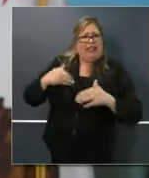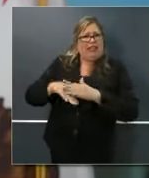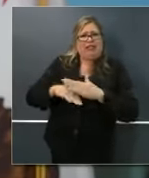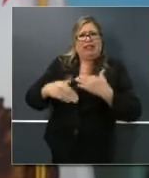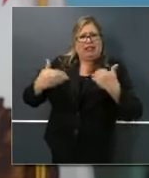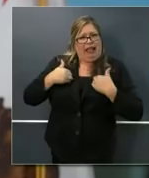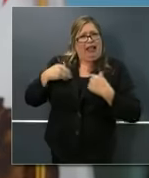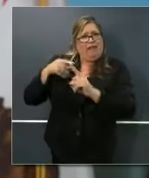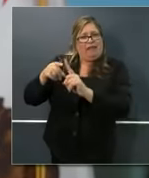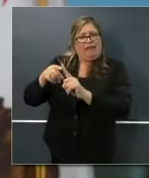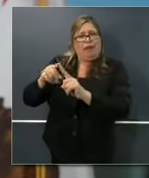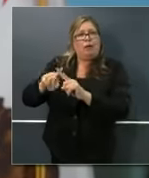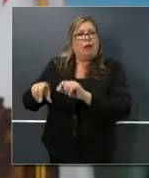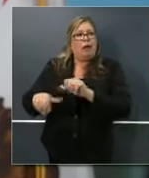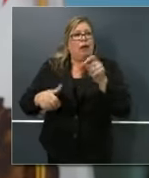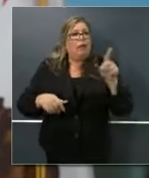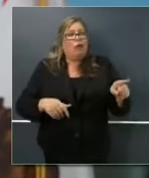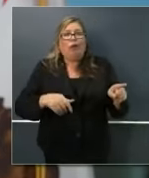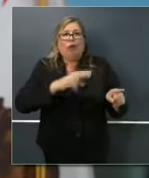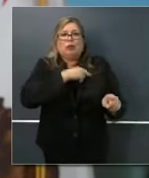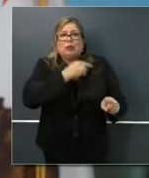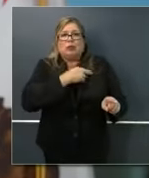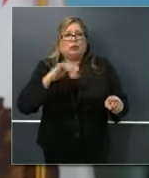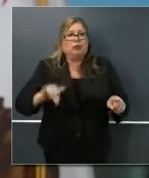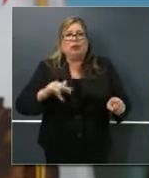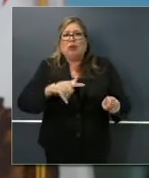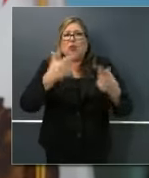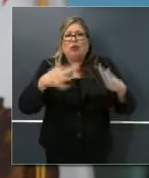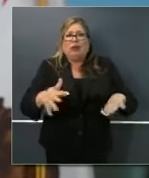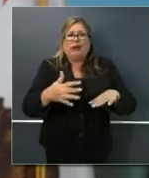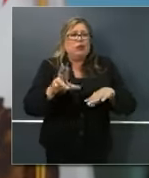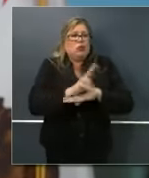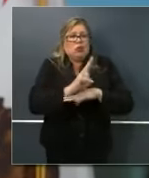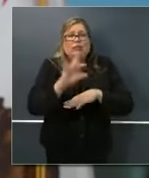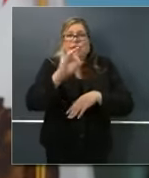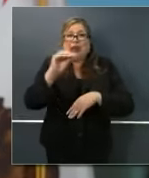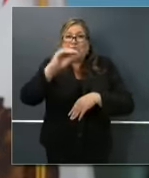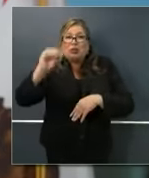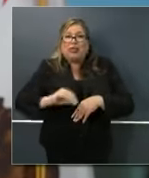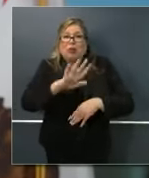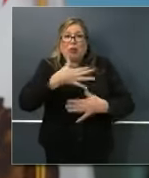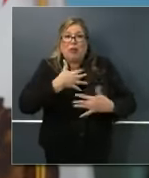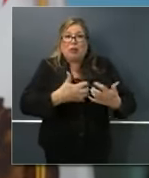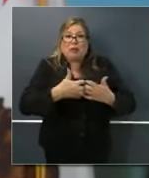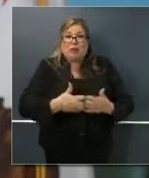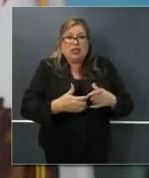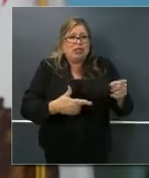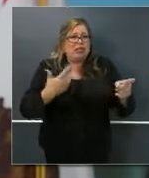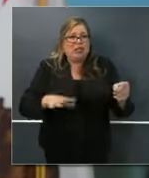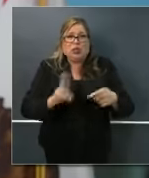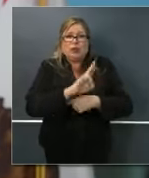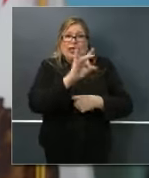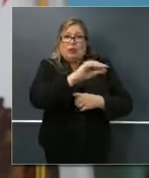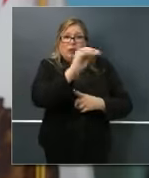calls from hospitals yesterday that were using up to 80% of their ventilators. Despite the fact we have over 9